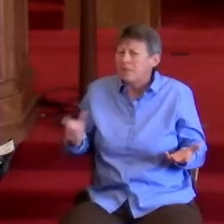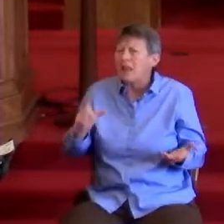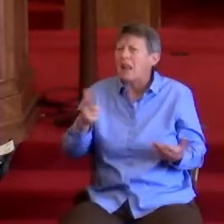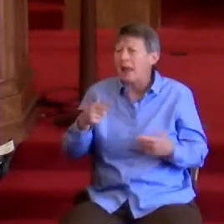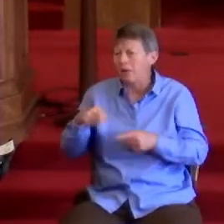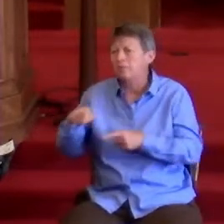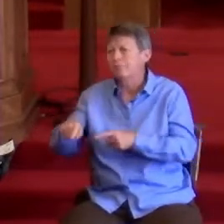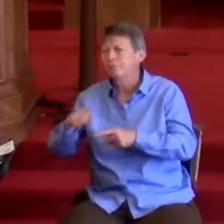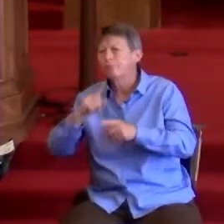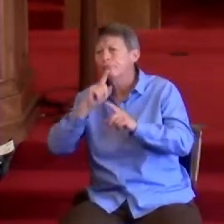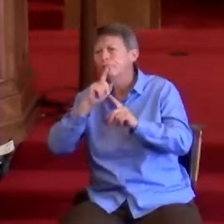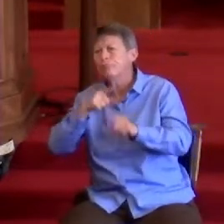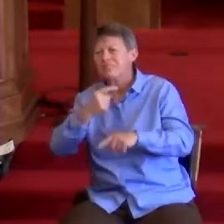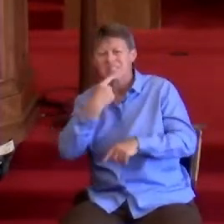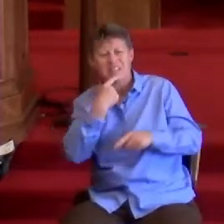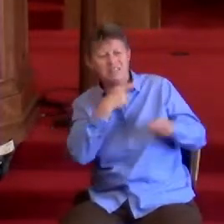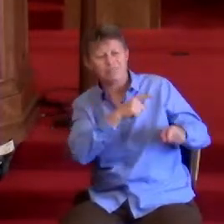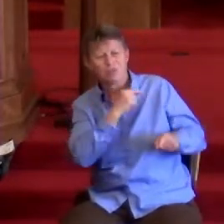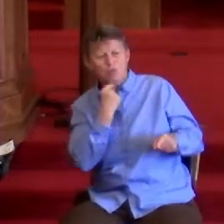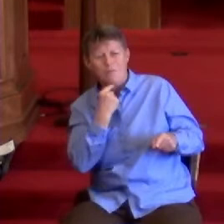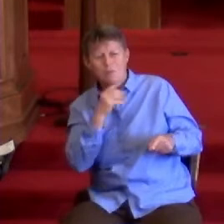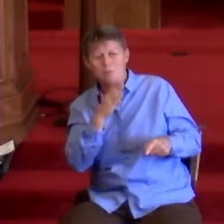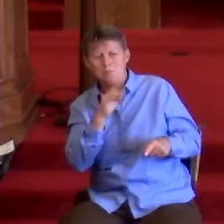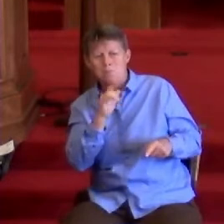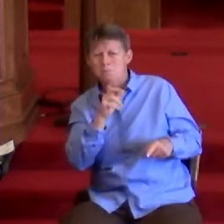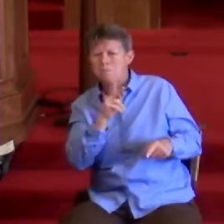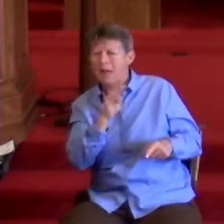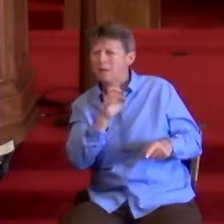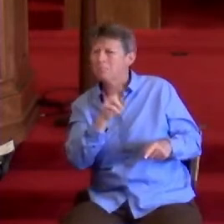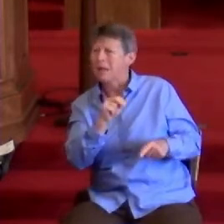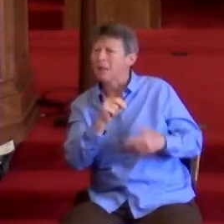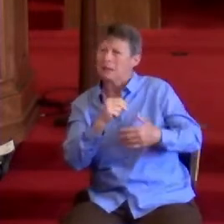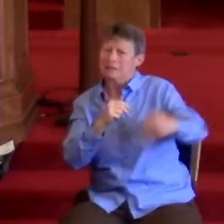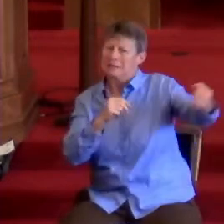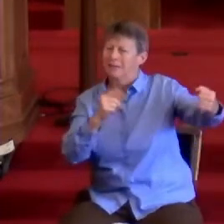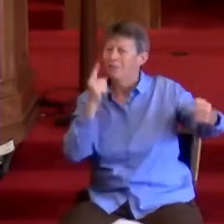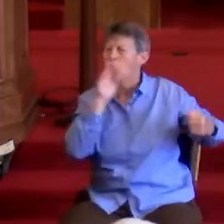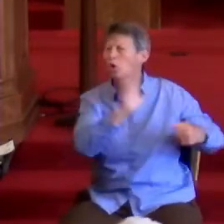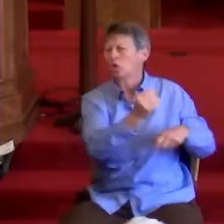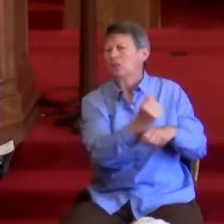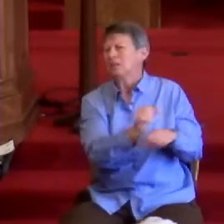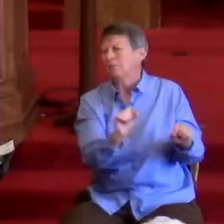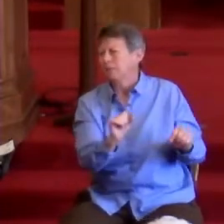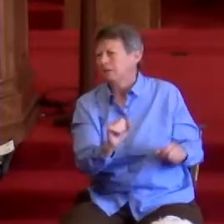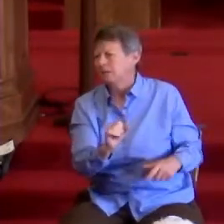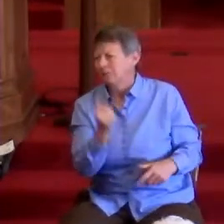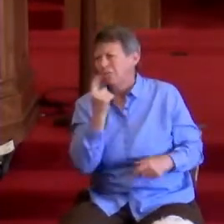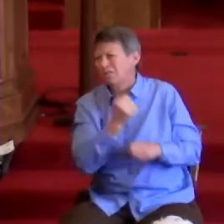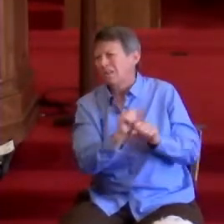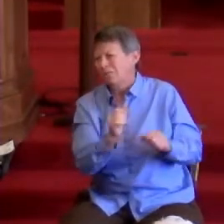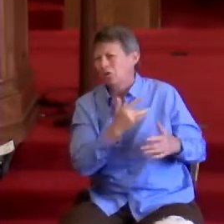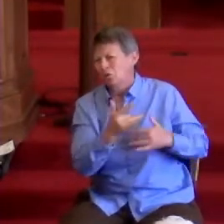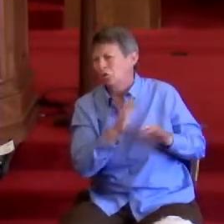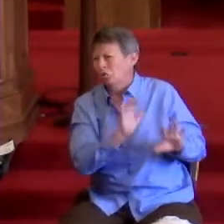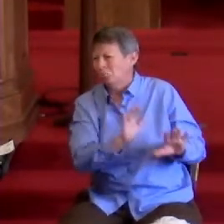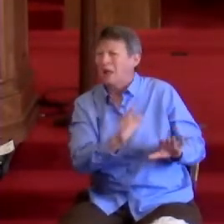reported that Reverend Blackman was whisked away for her safety, and that she was okay.